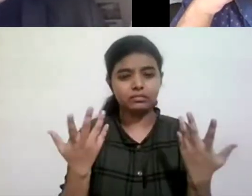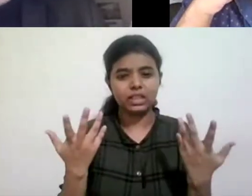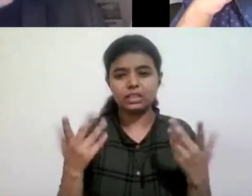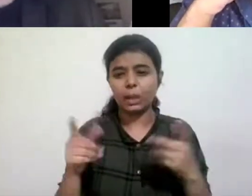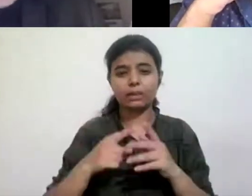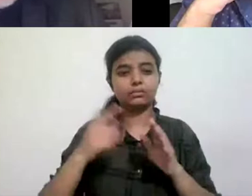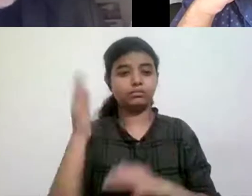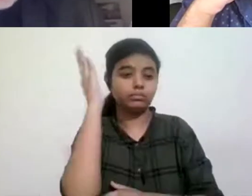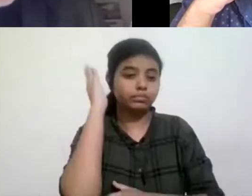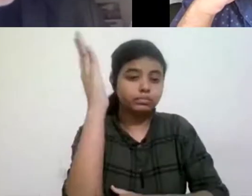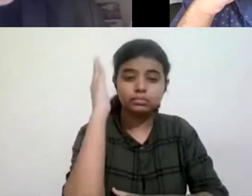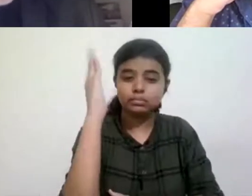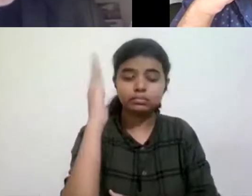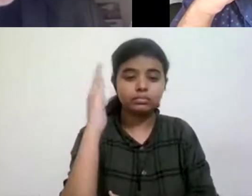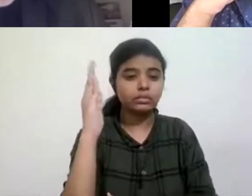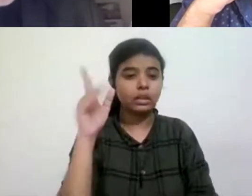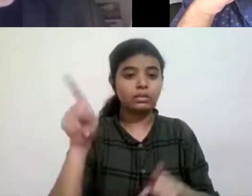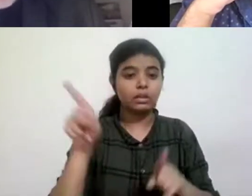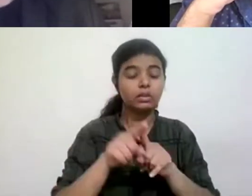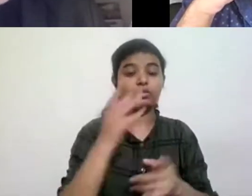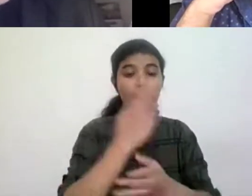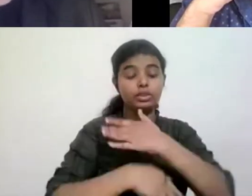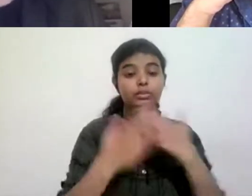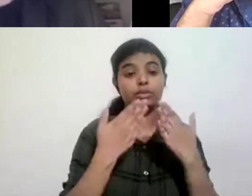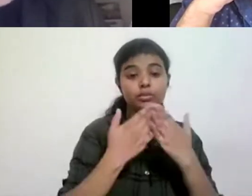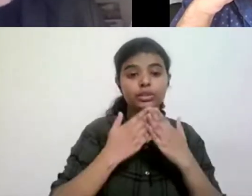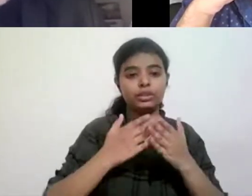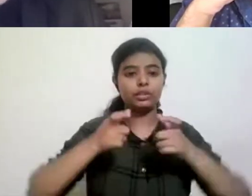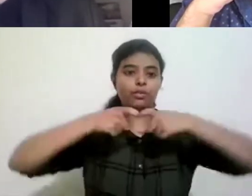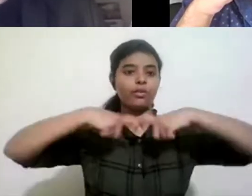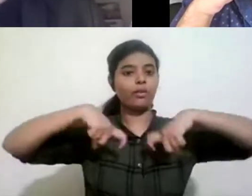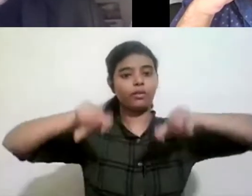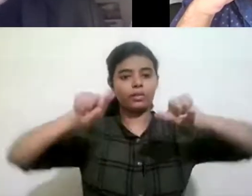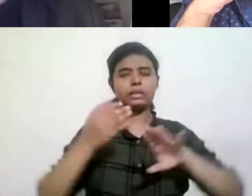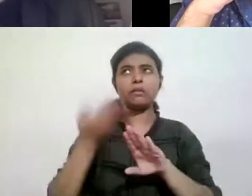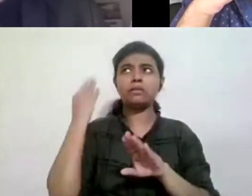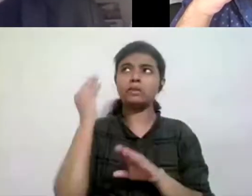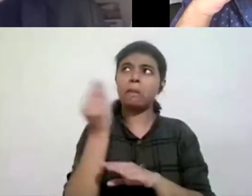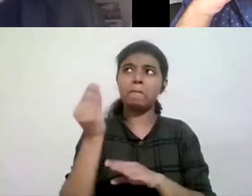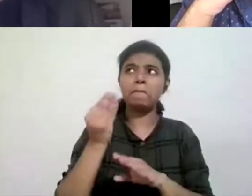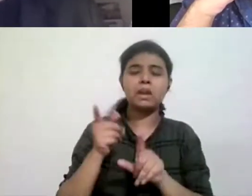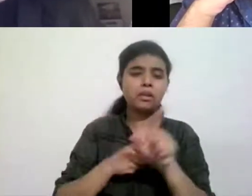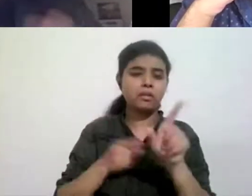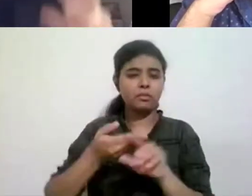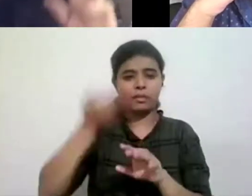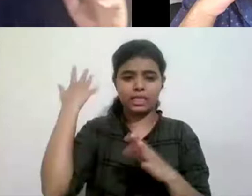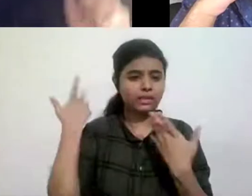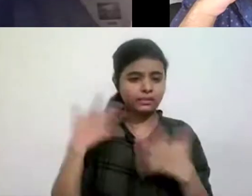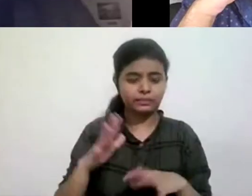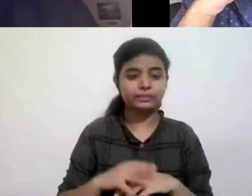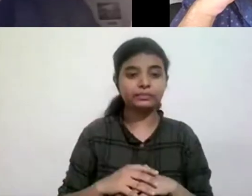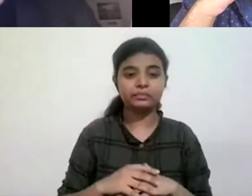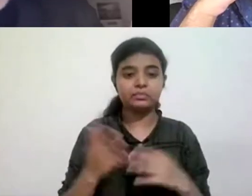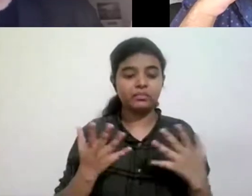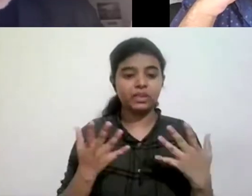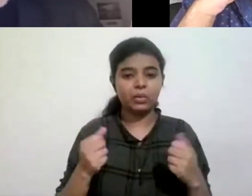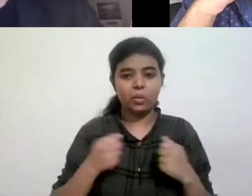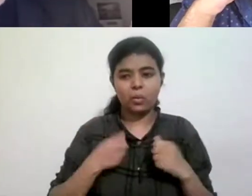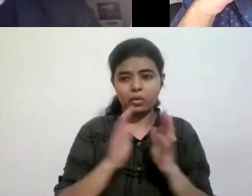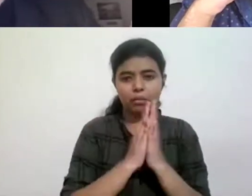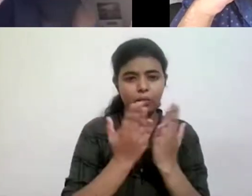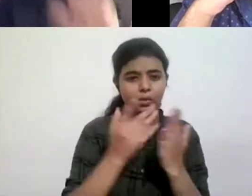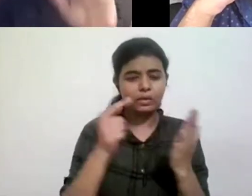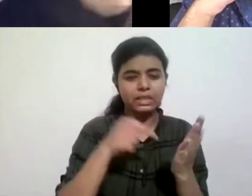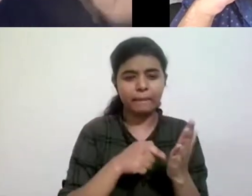presentation, um, at the disability studies conference a few years ago, uh, about, you know, from my book, the end of